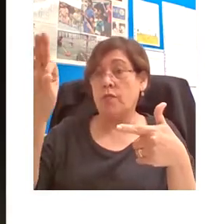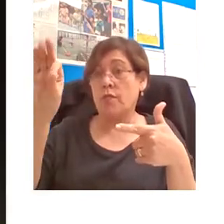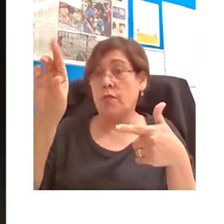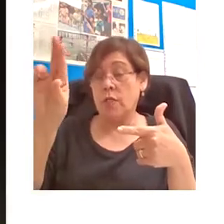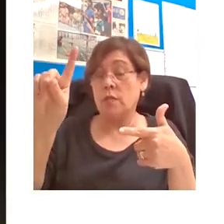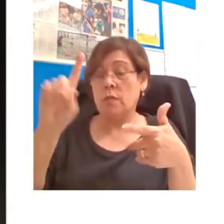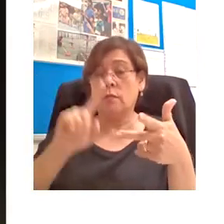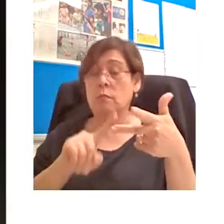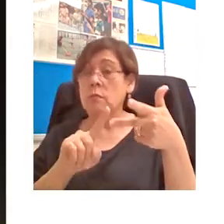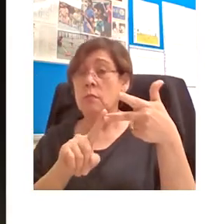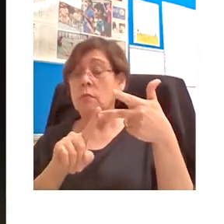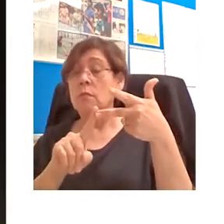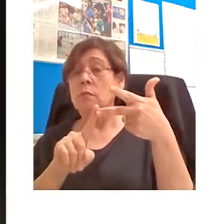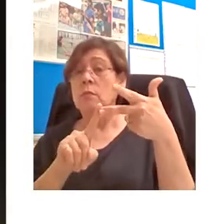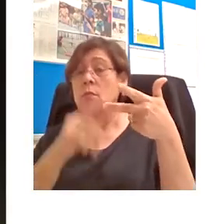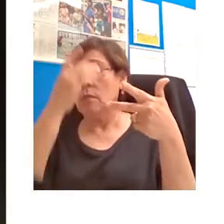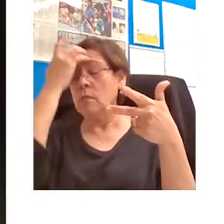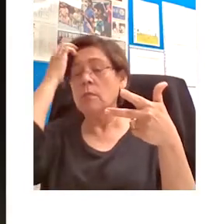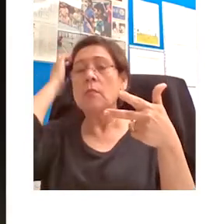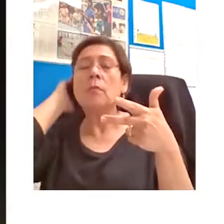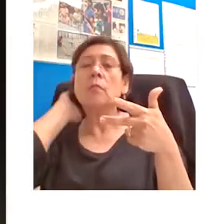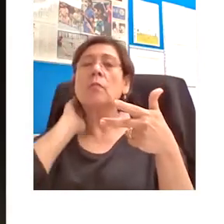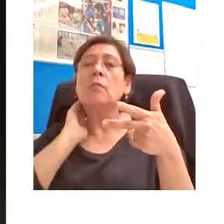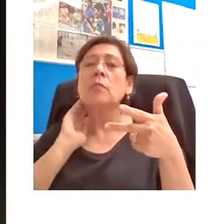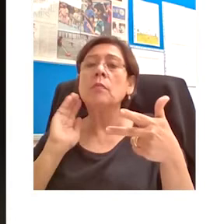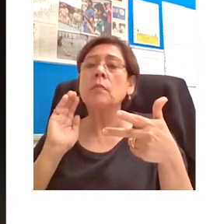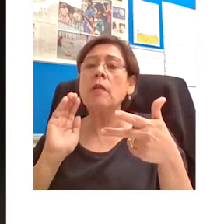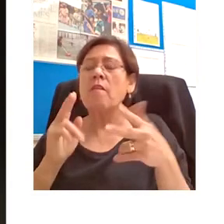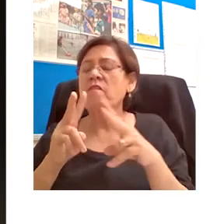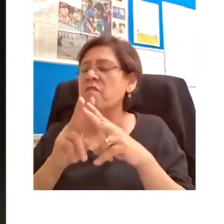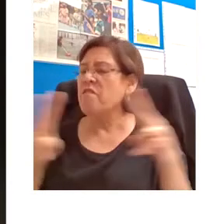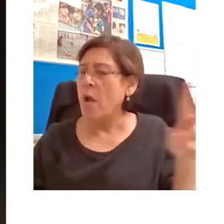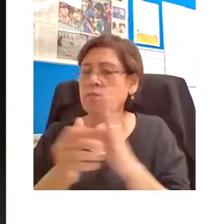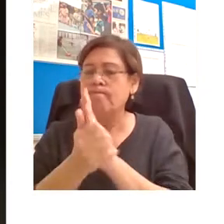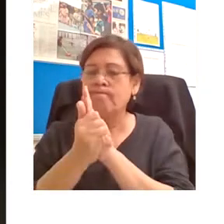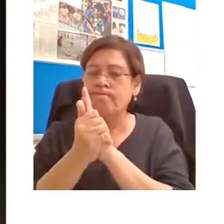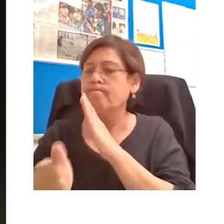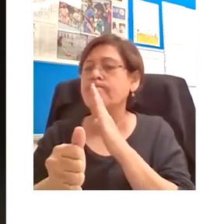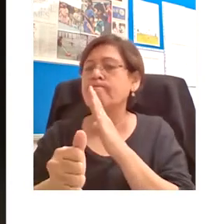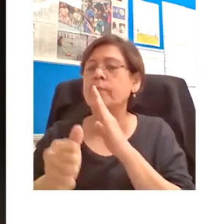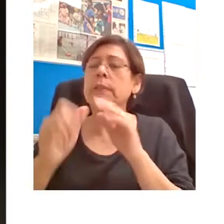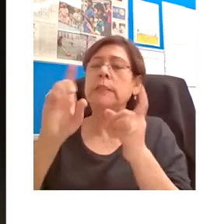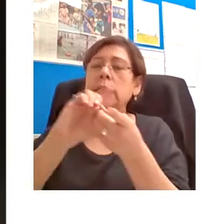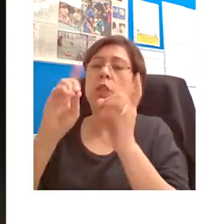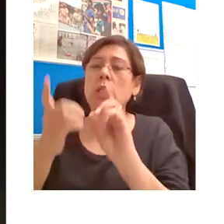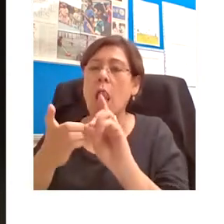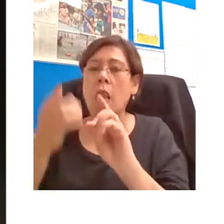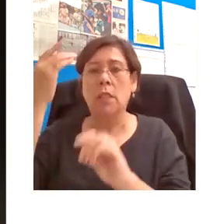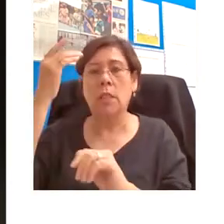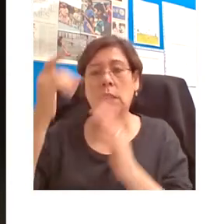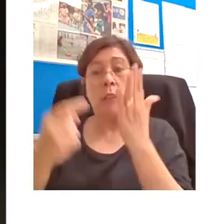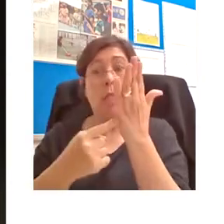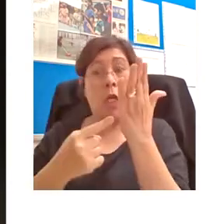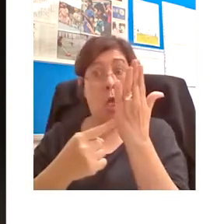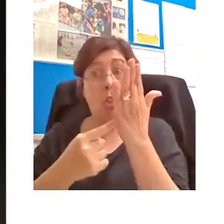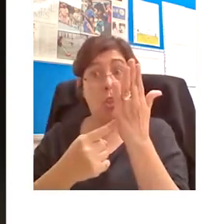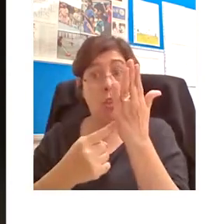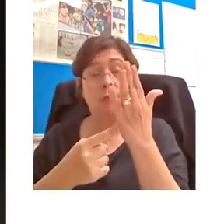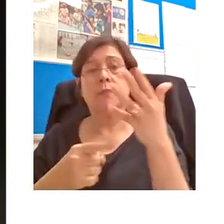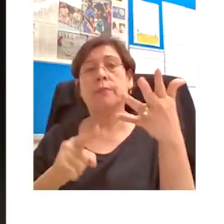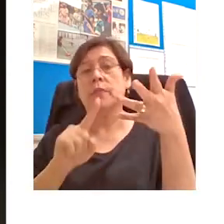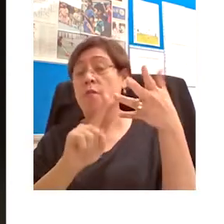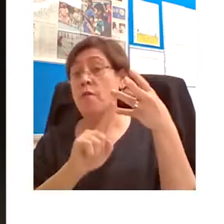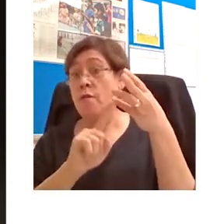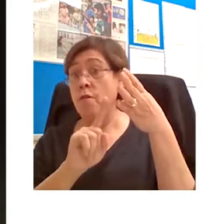A third crucial component is cutting-edge digital technology. A fourth is specialist expertise